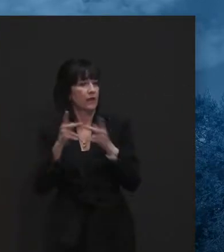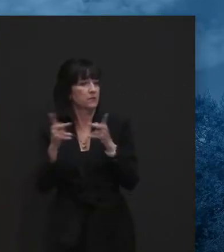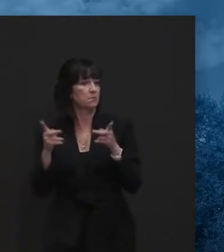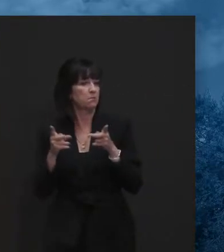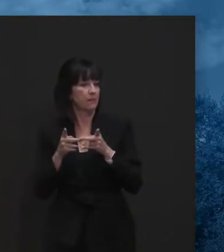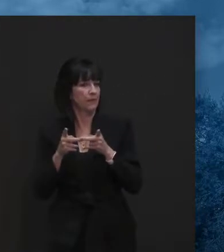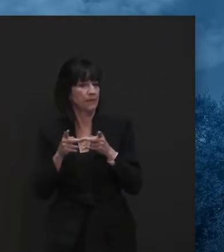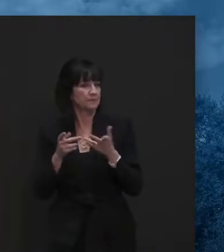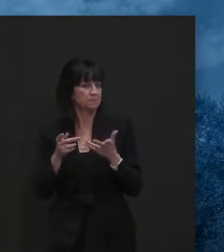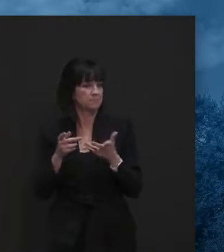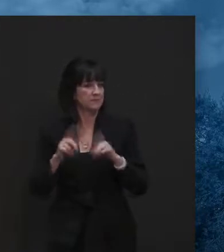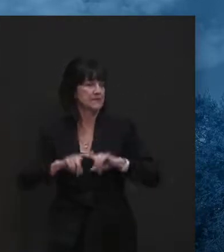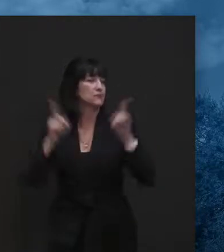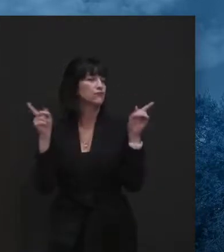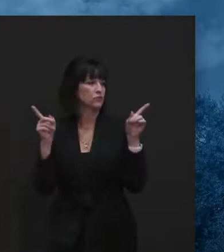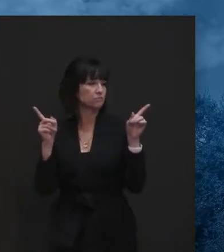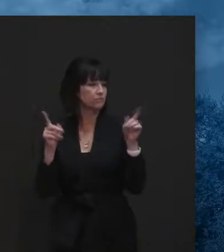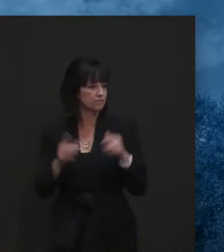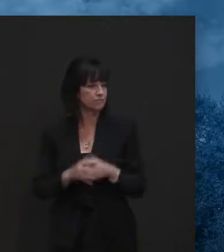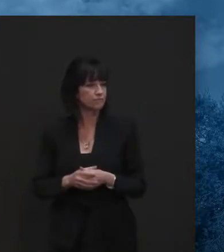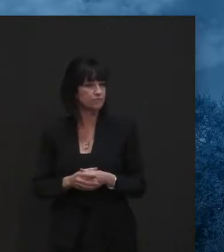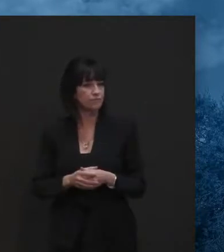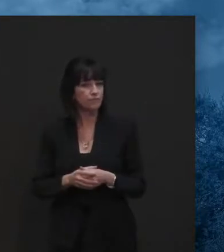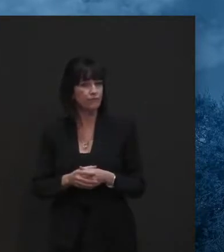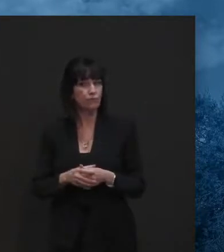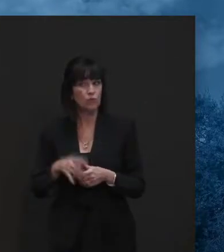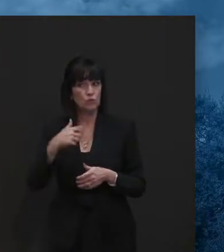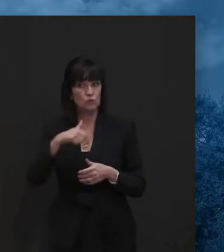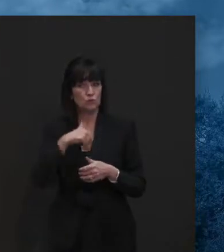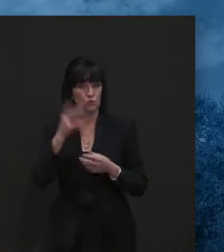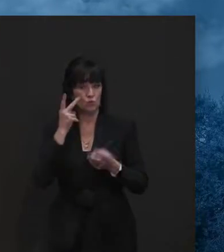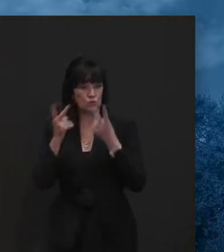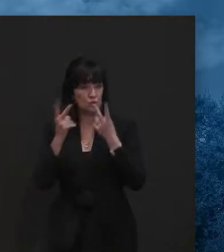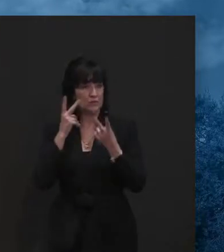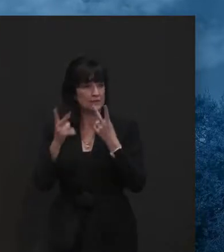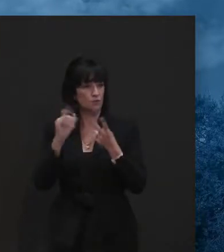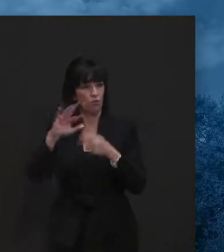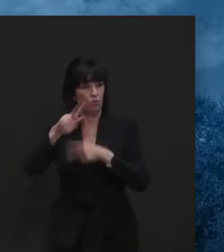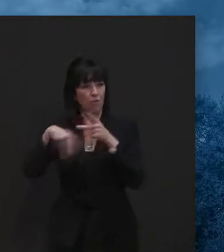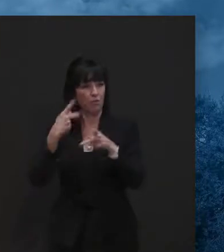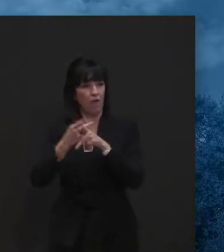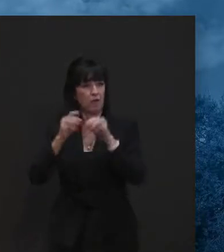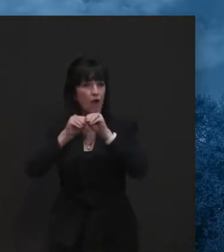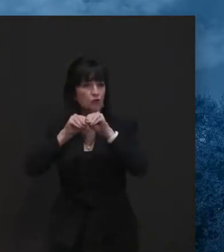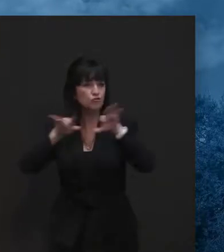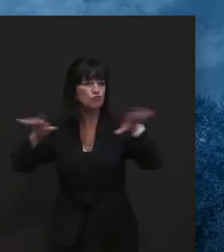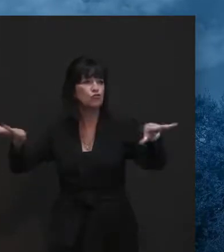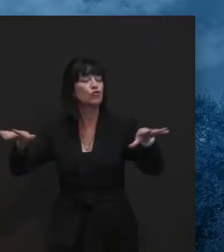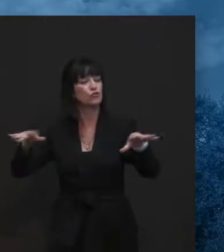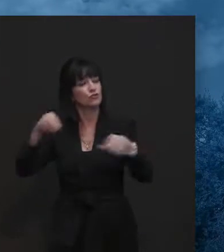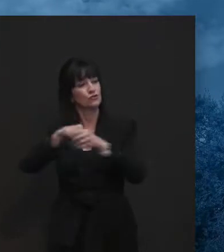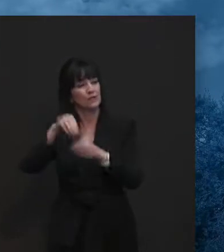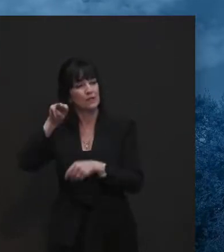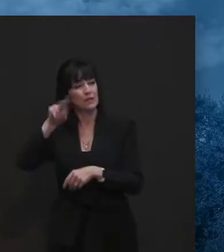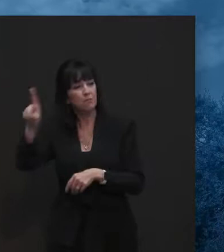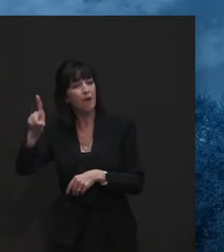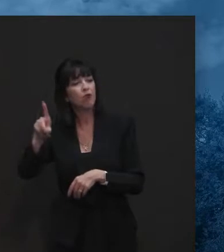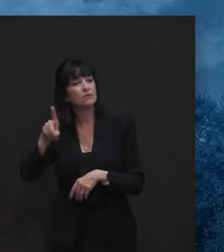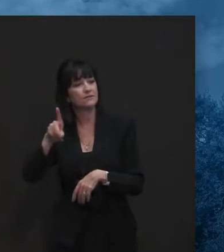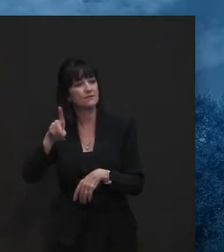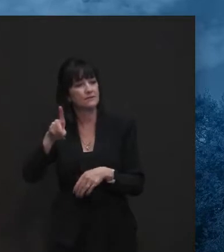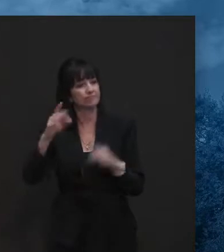um, and, uh, we saw the kinds of surges in Maryland and Metro DC,